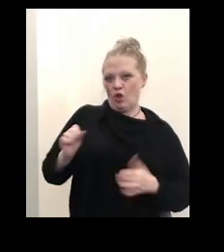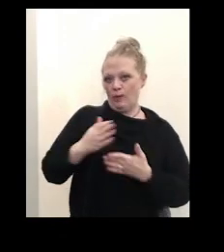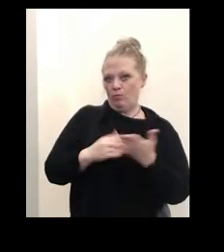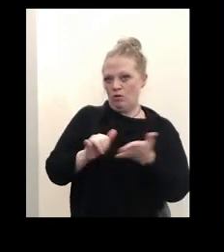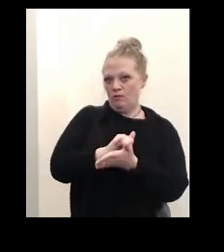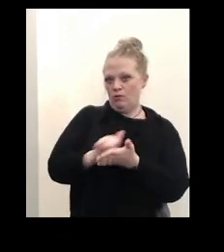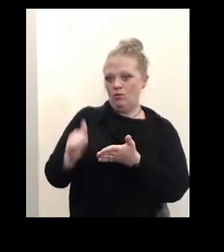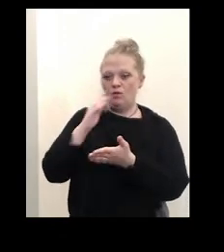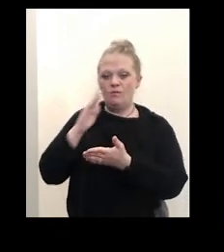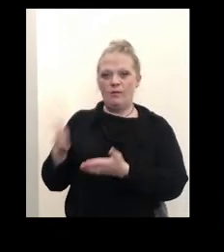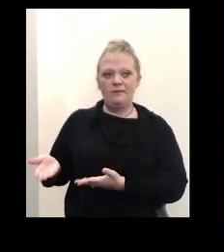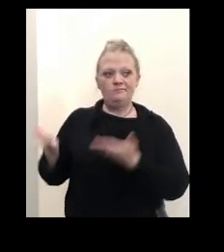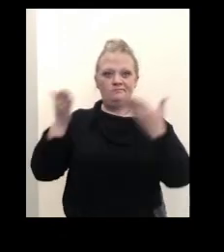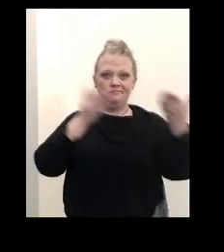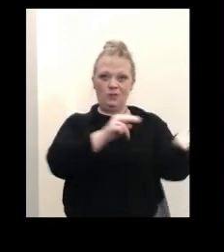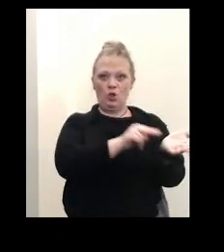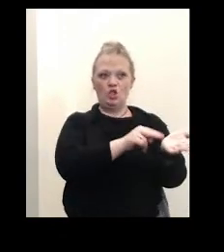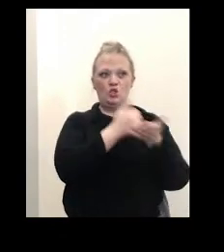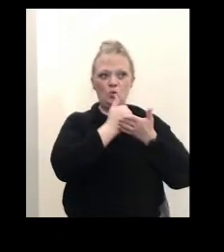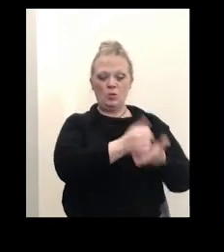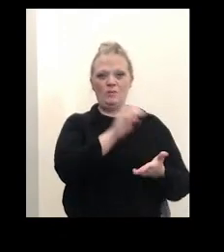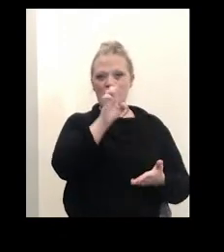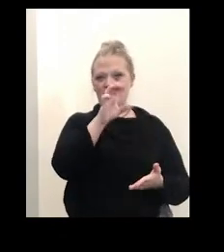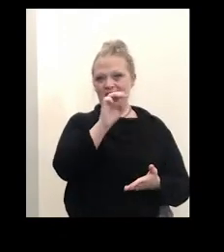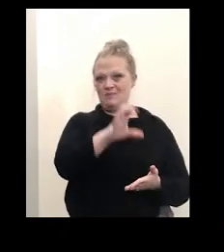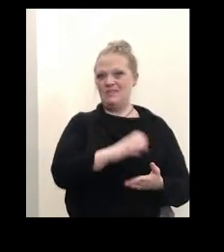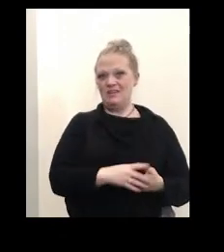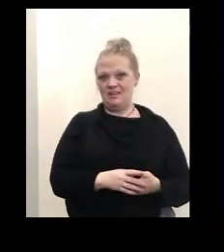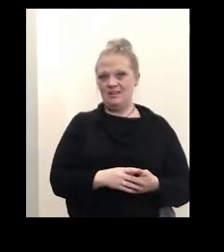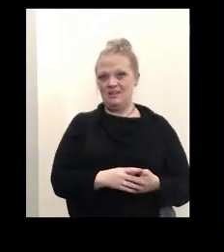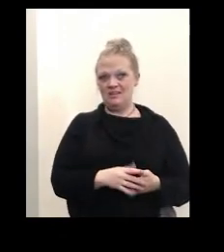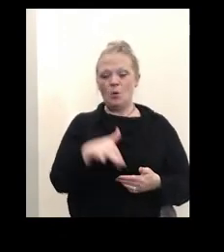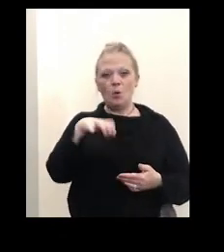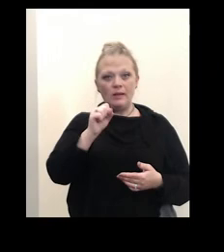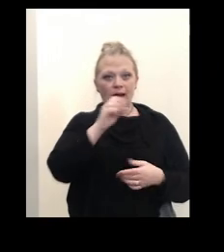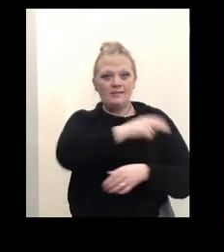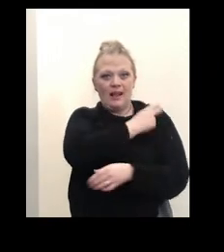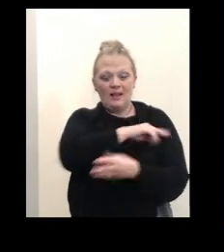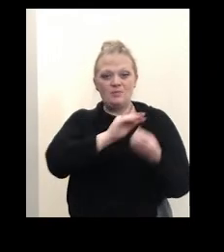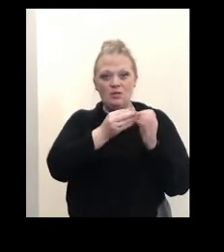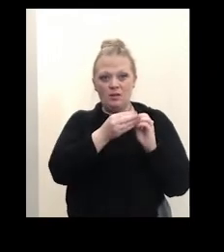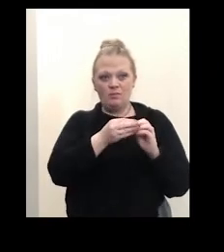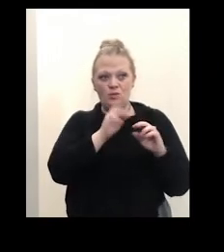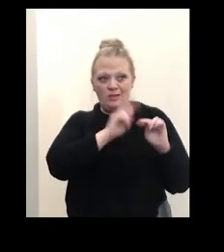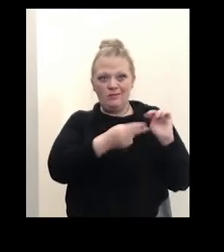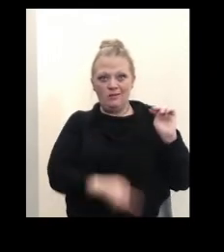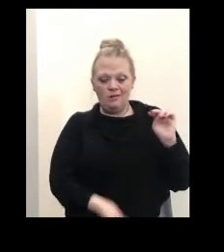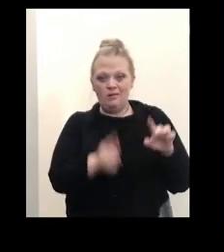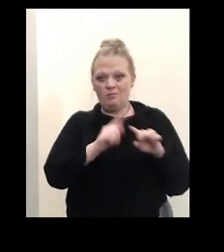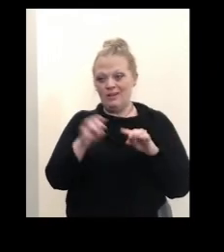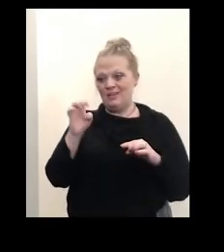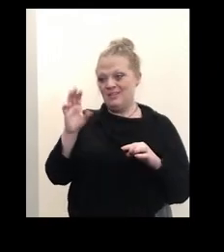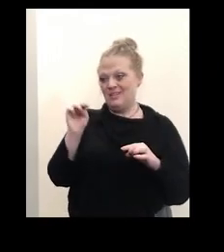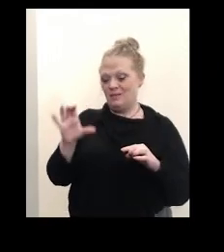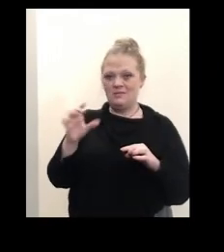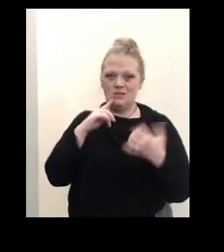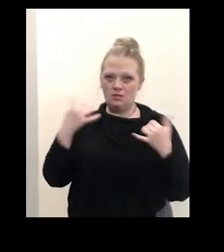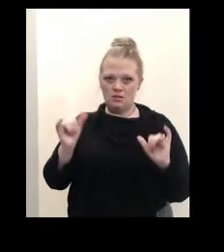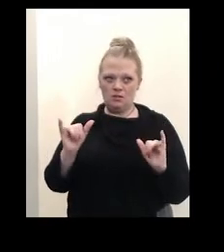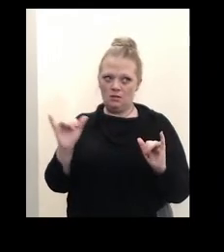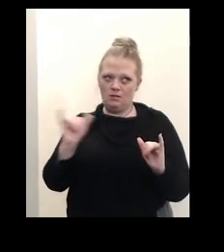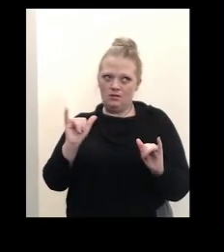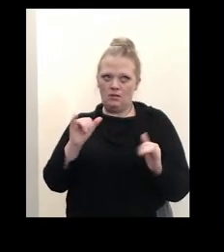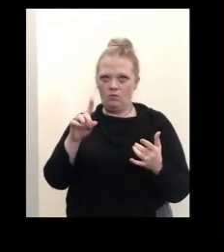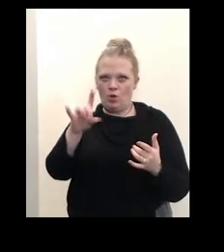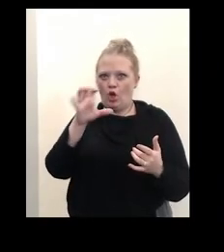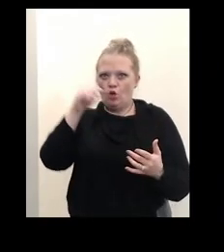to help ECMC with its issue because while our hospitalizations have declined, ECMC is still basically at 100% of its patient count.